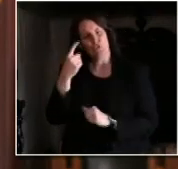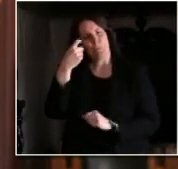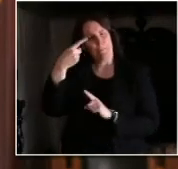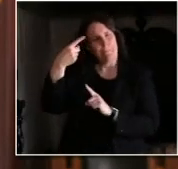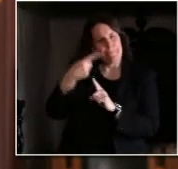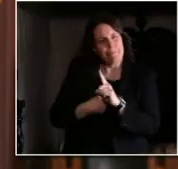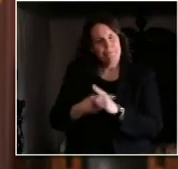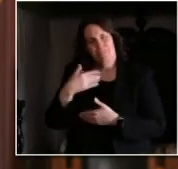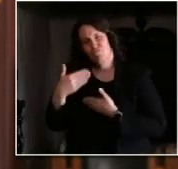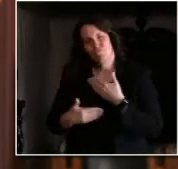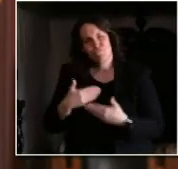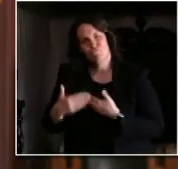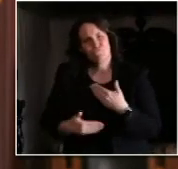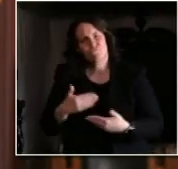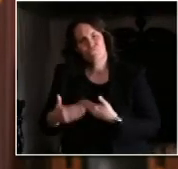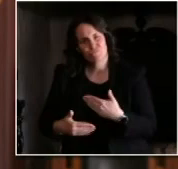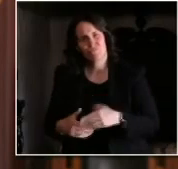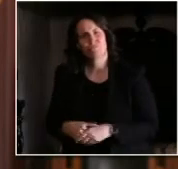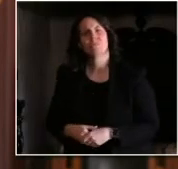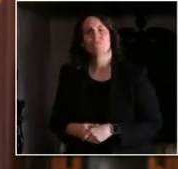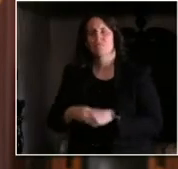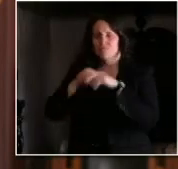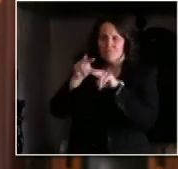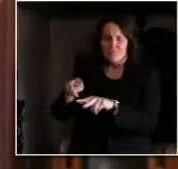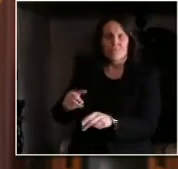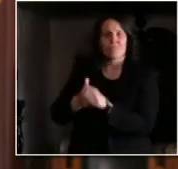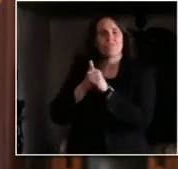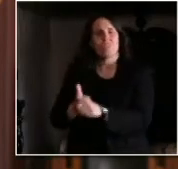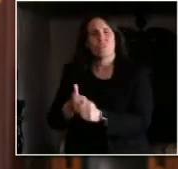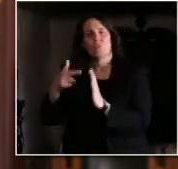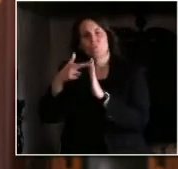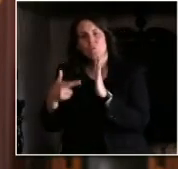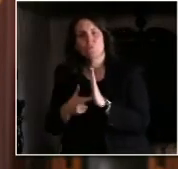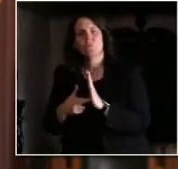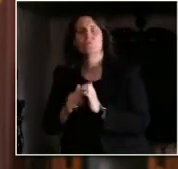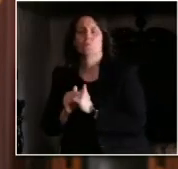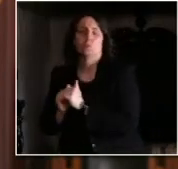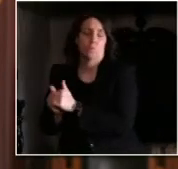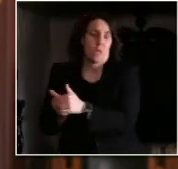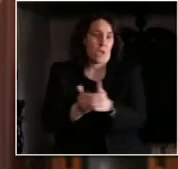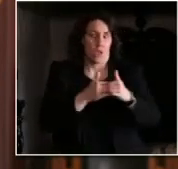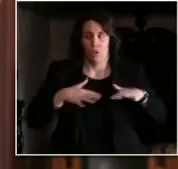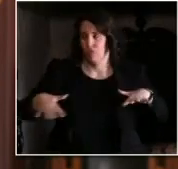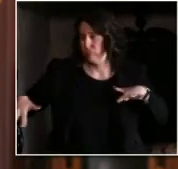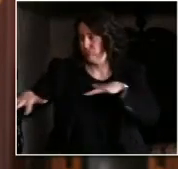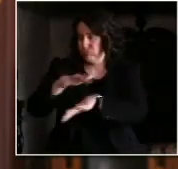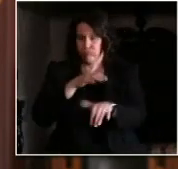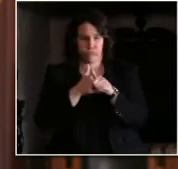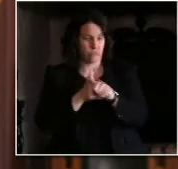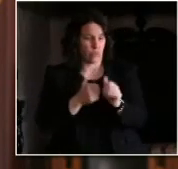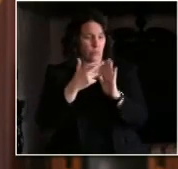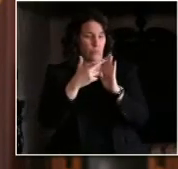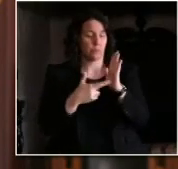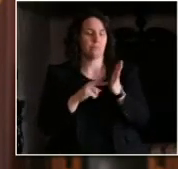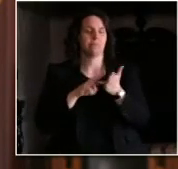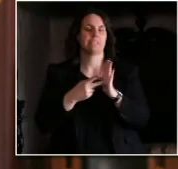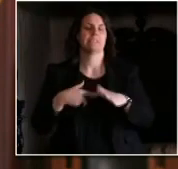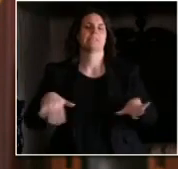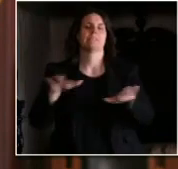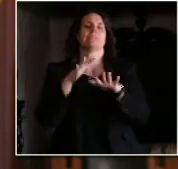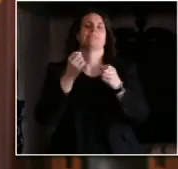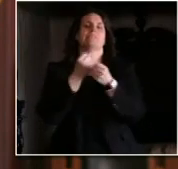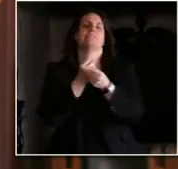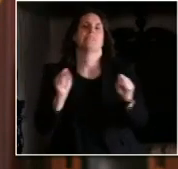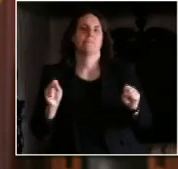Together we can protect each other, and together we can get through this. Thank you, Wisconsin, for all the work you have done and all the work you continue